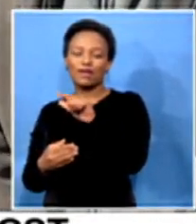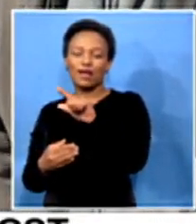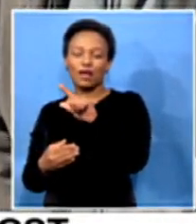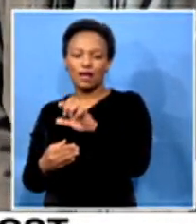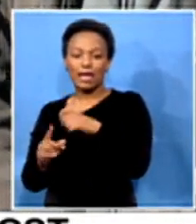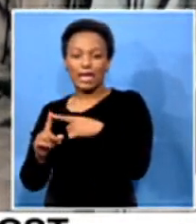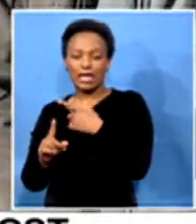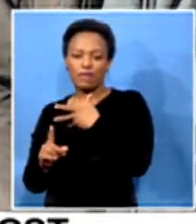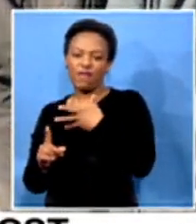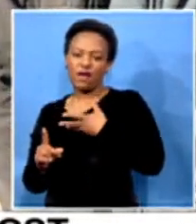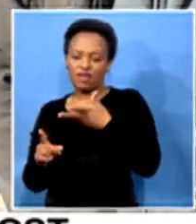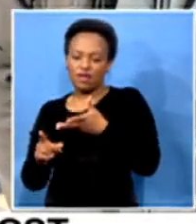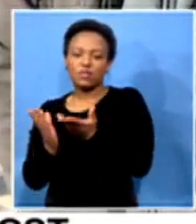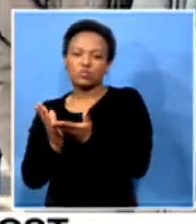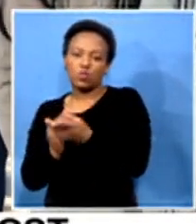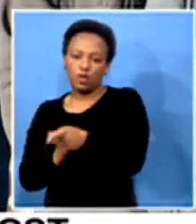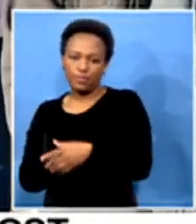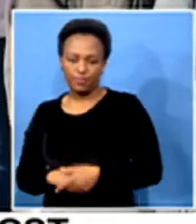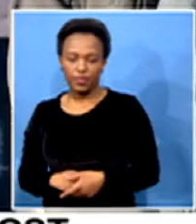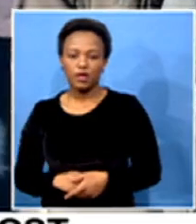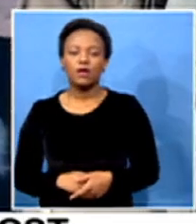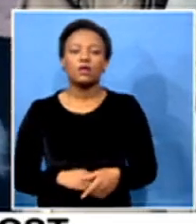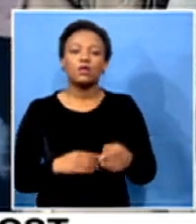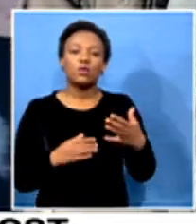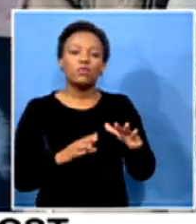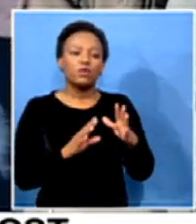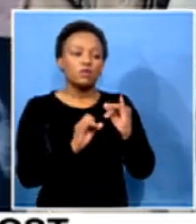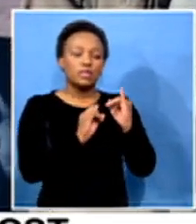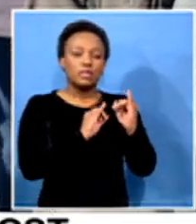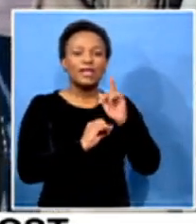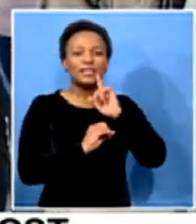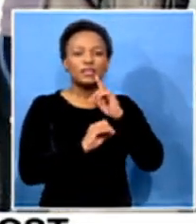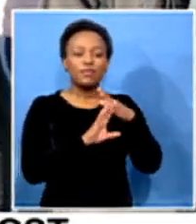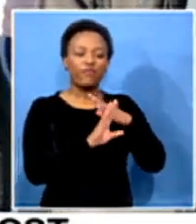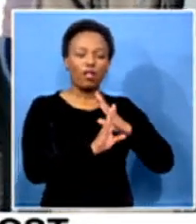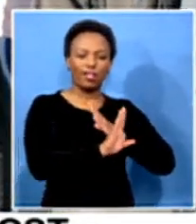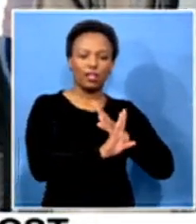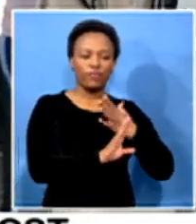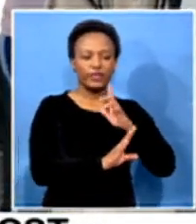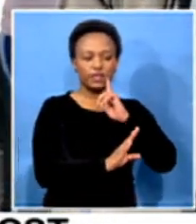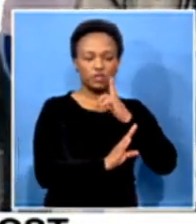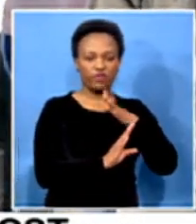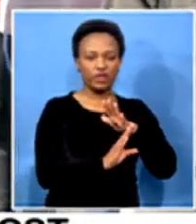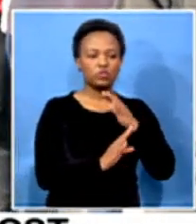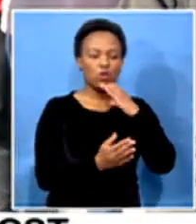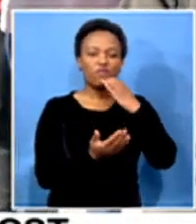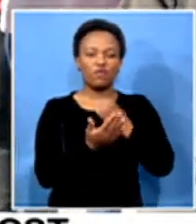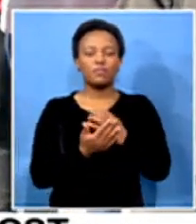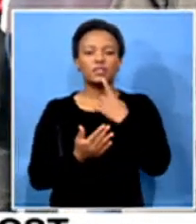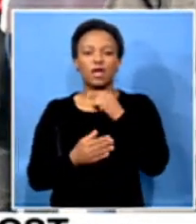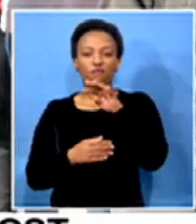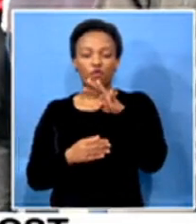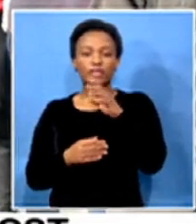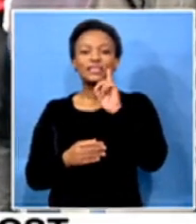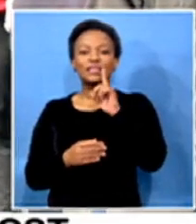Now, what I can also just mention is that we spoke to a teacher anonymously on the sites who confirmed that there are about 14 teachers that have been